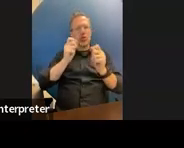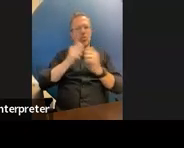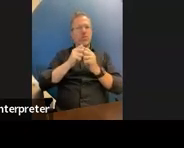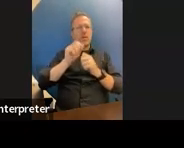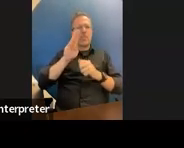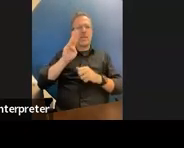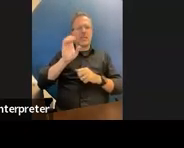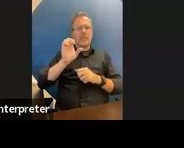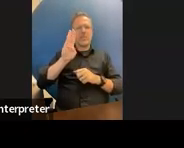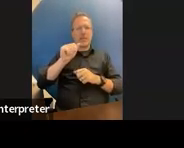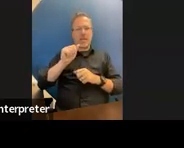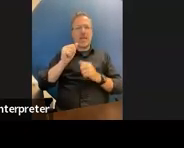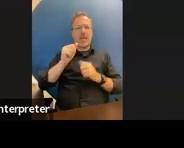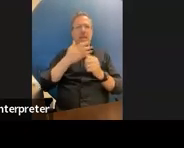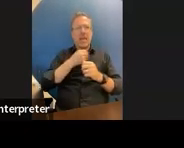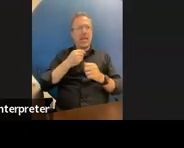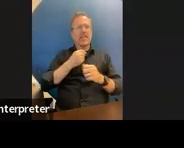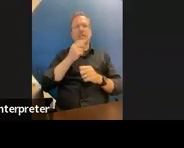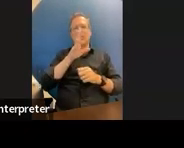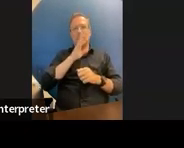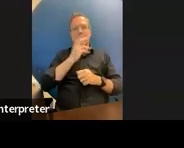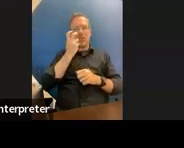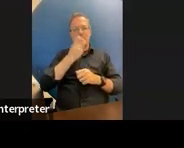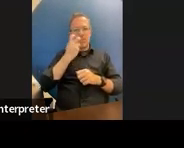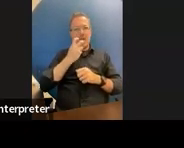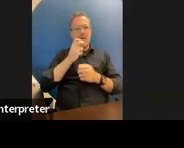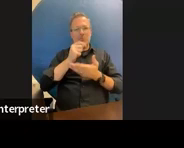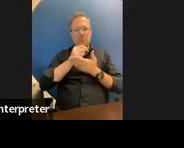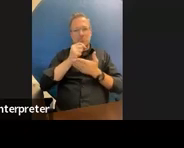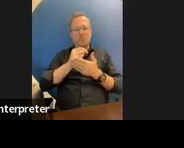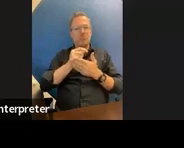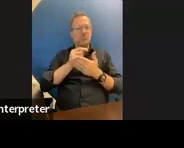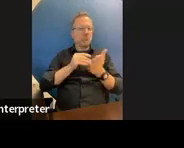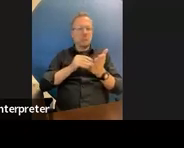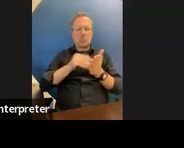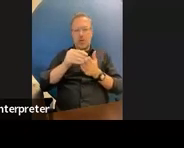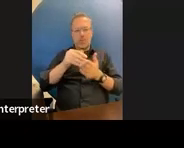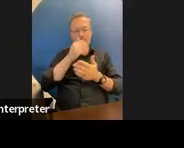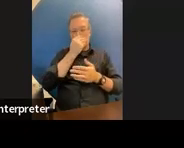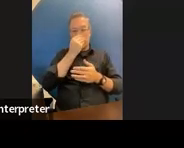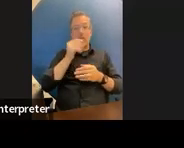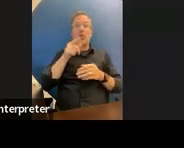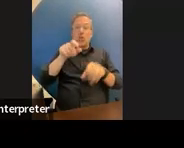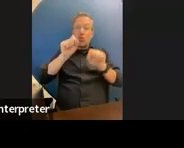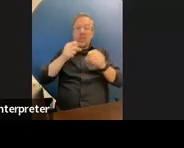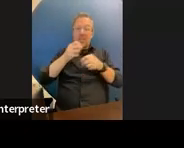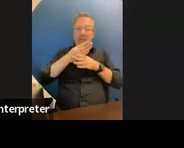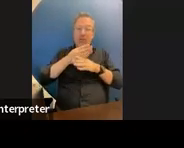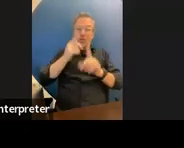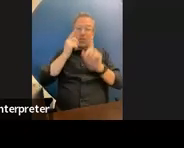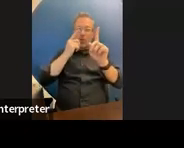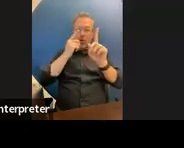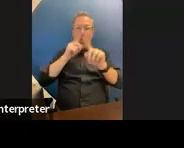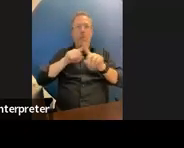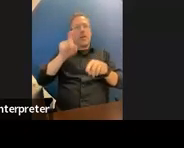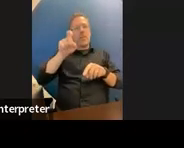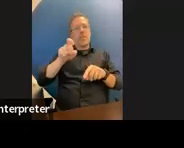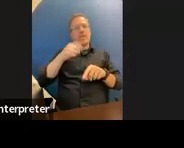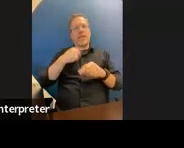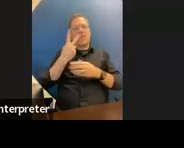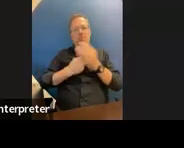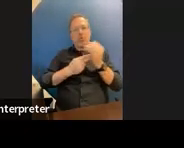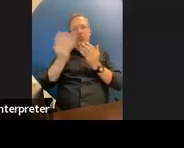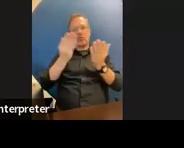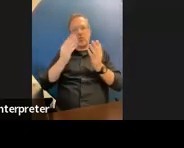all the time um so you can share that goal but you have to have both of those services in section seven